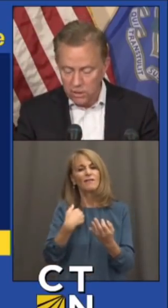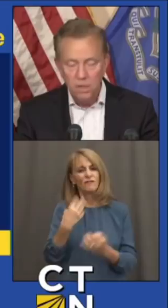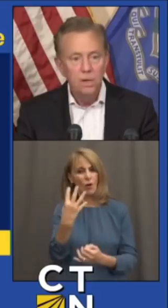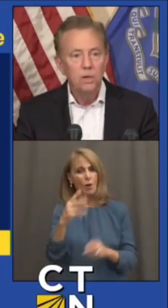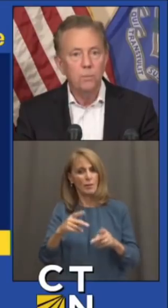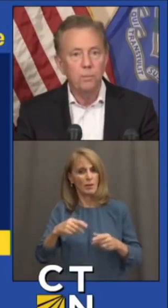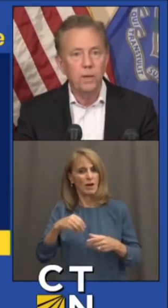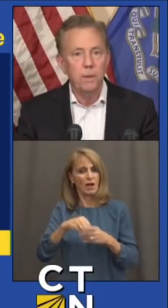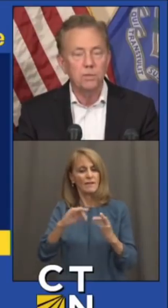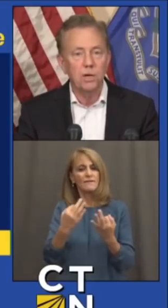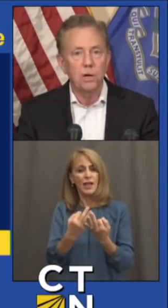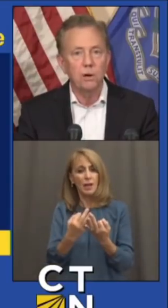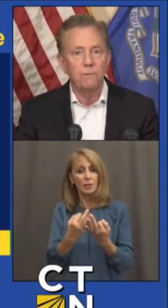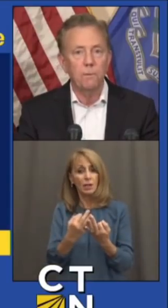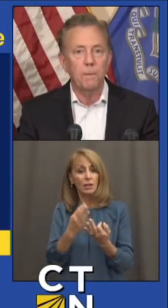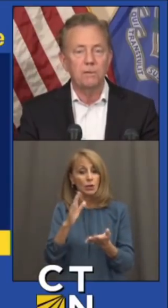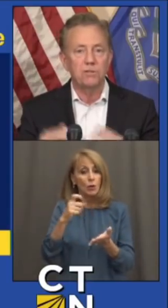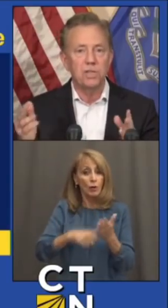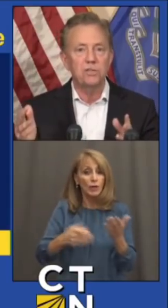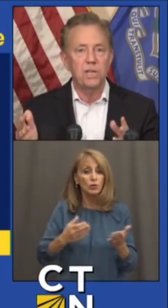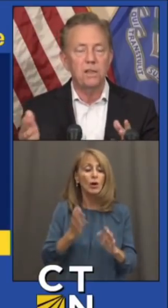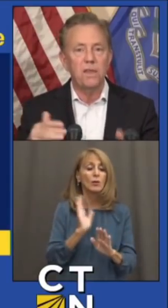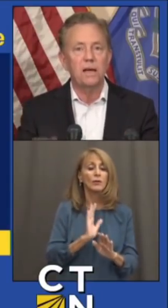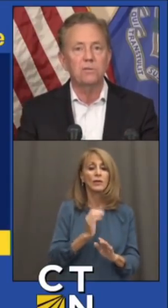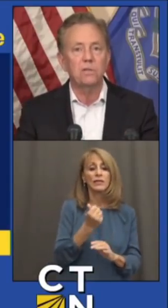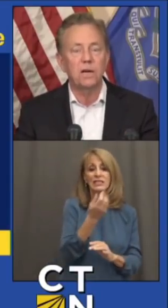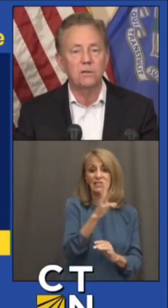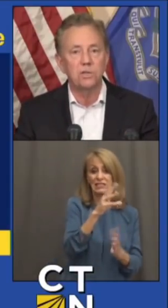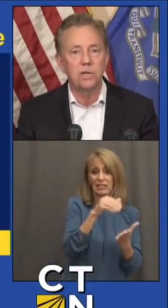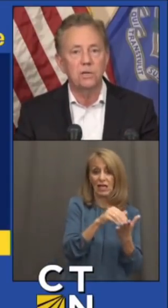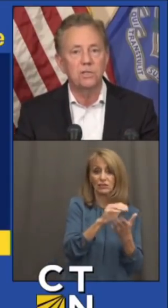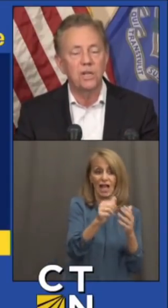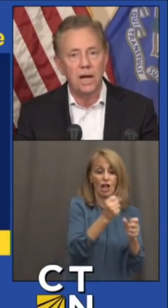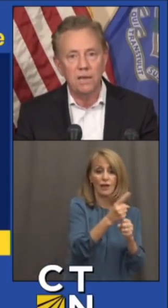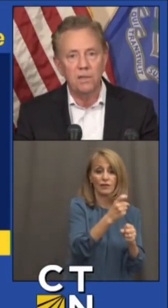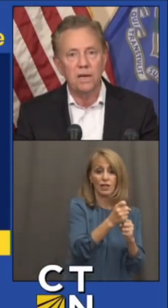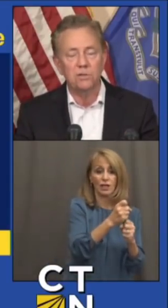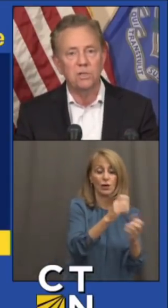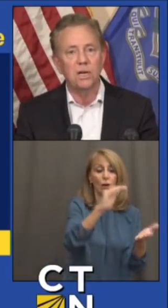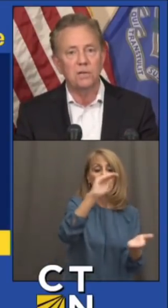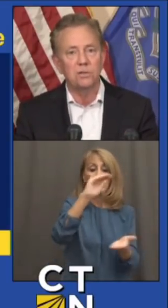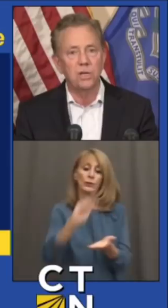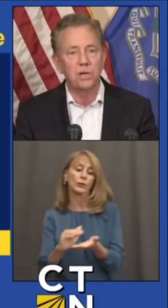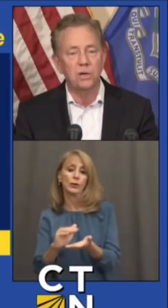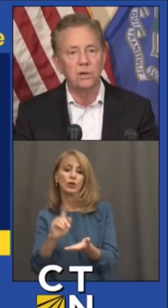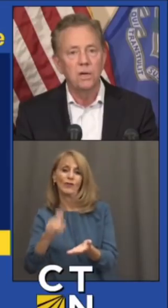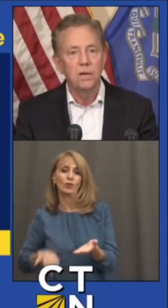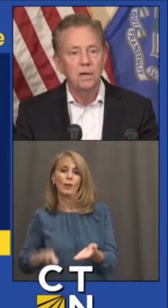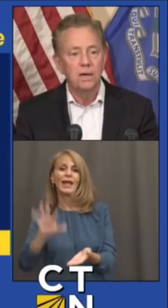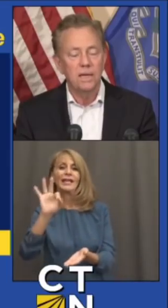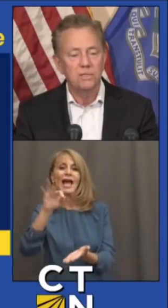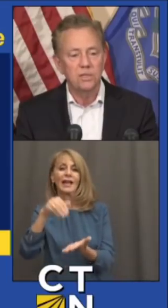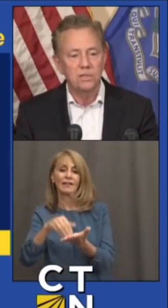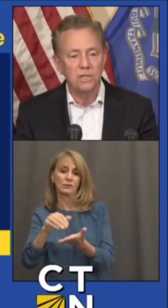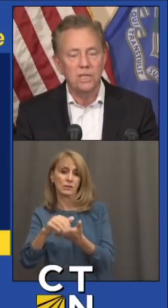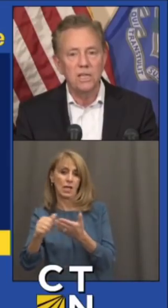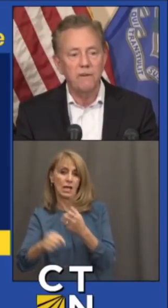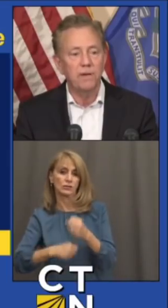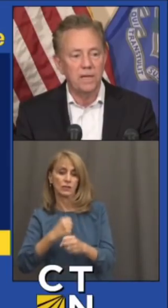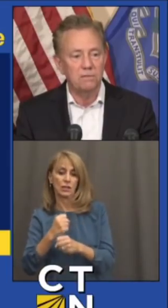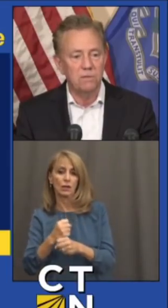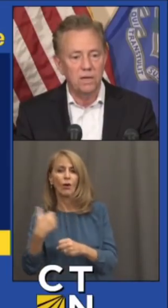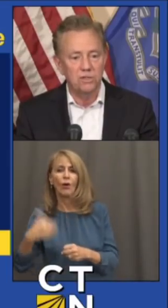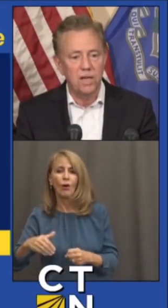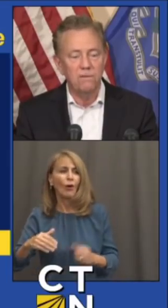,000. Your premium is going to go from about $16,000 a year to $9,000 a year. That's a